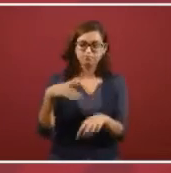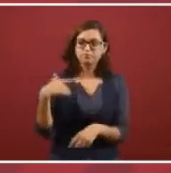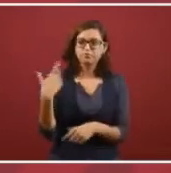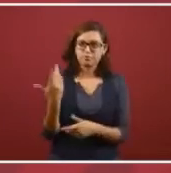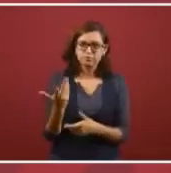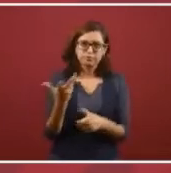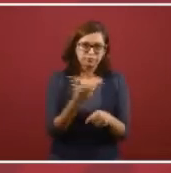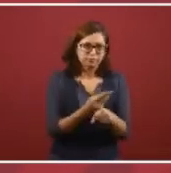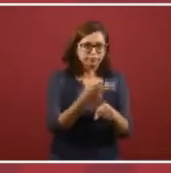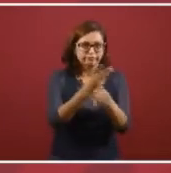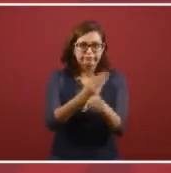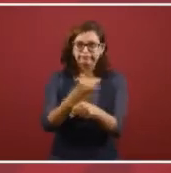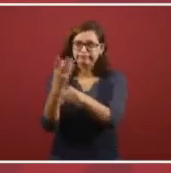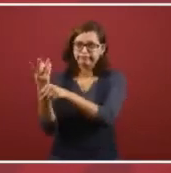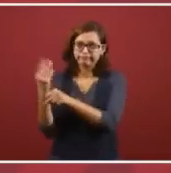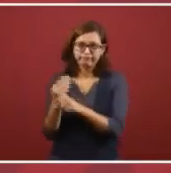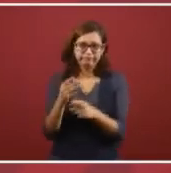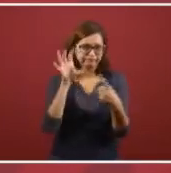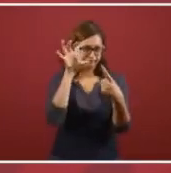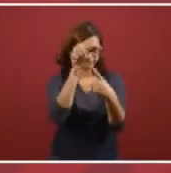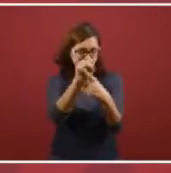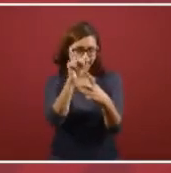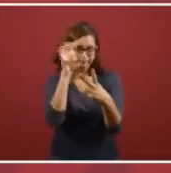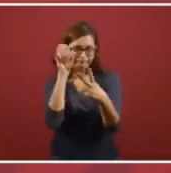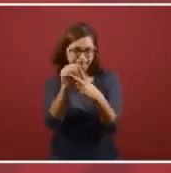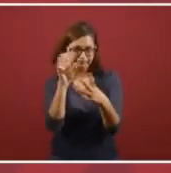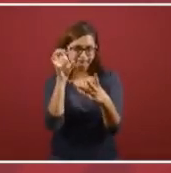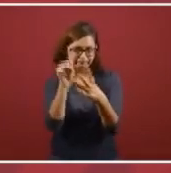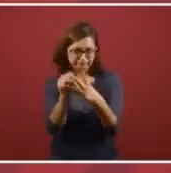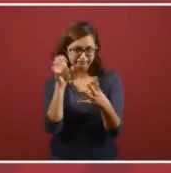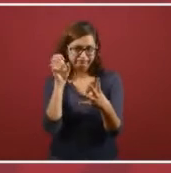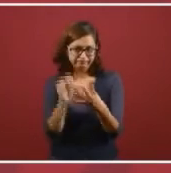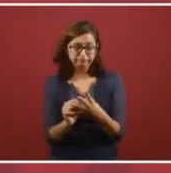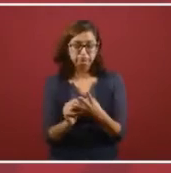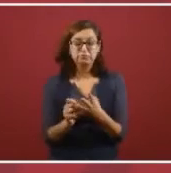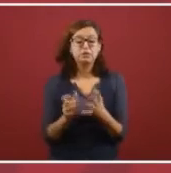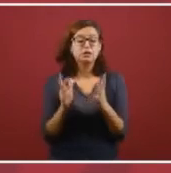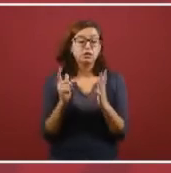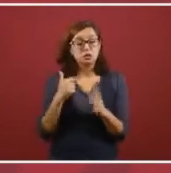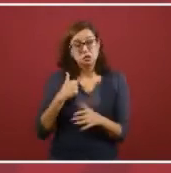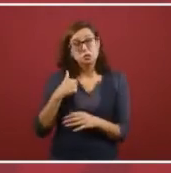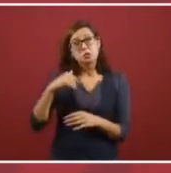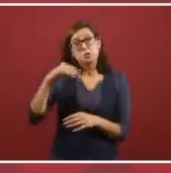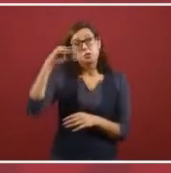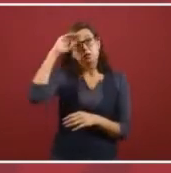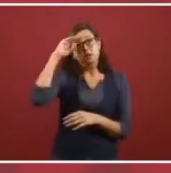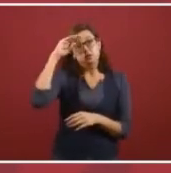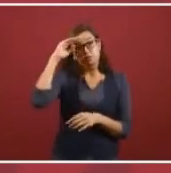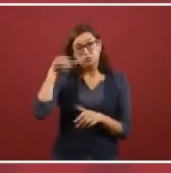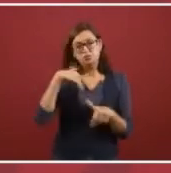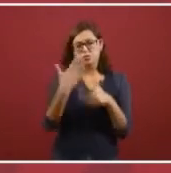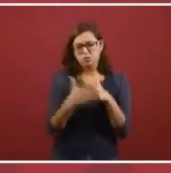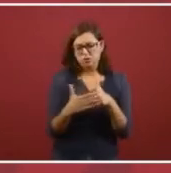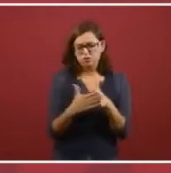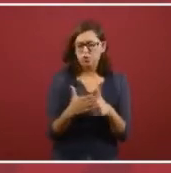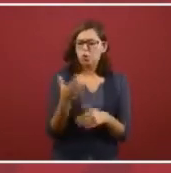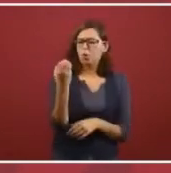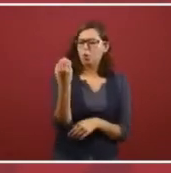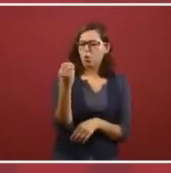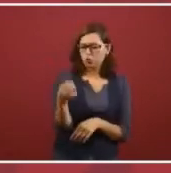And, and, I'm expecting to end, in the end of October, this whole, uh, run.